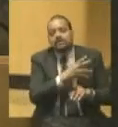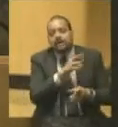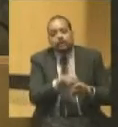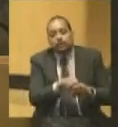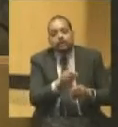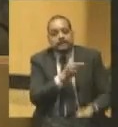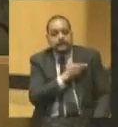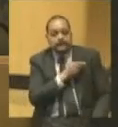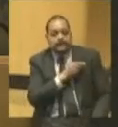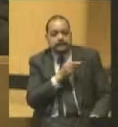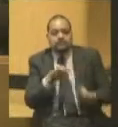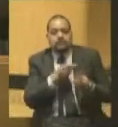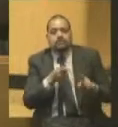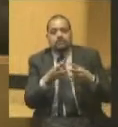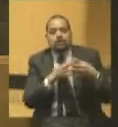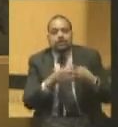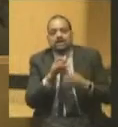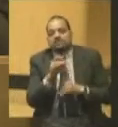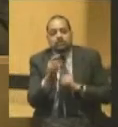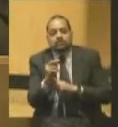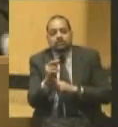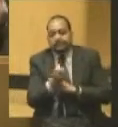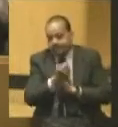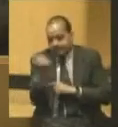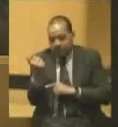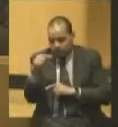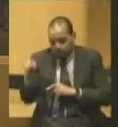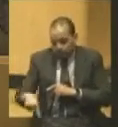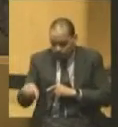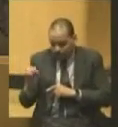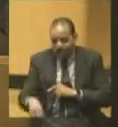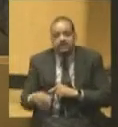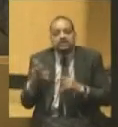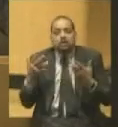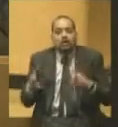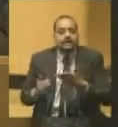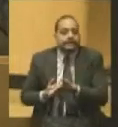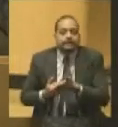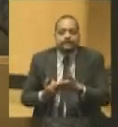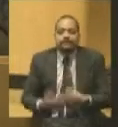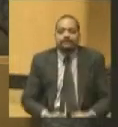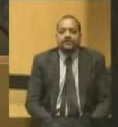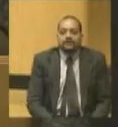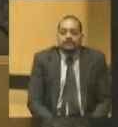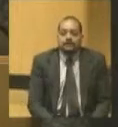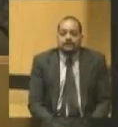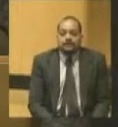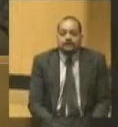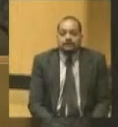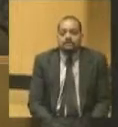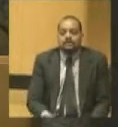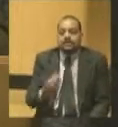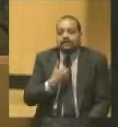exiled to the Confederacy. They didn't want him either. So he left there by blockade